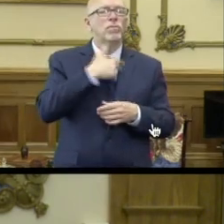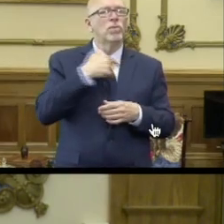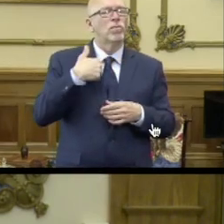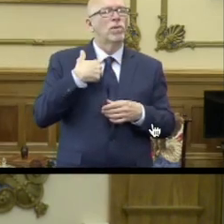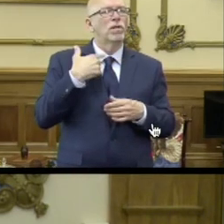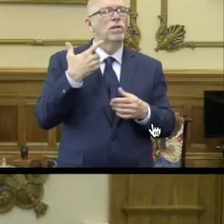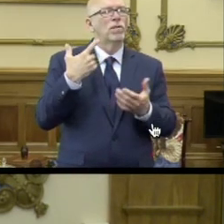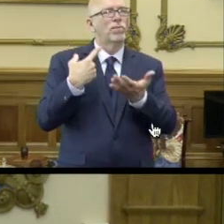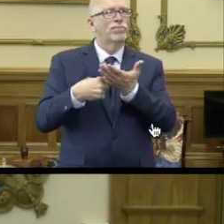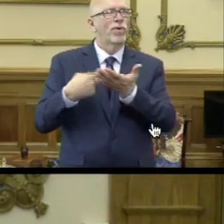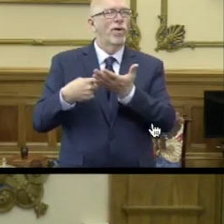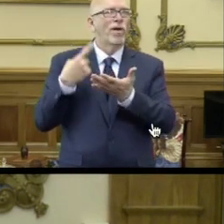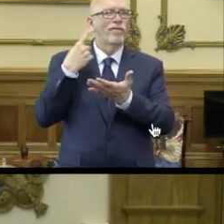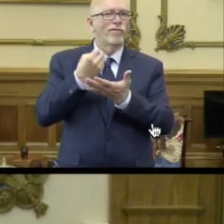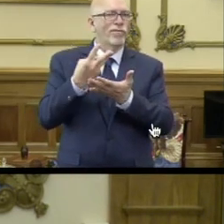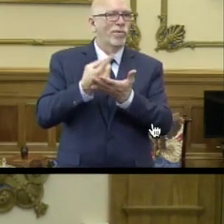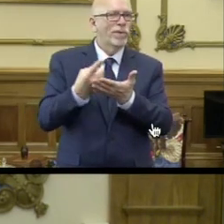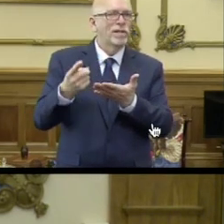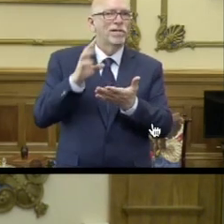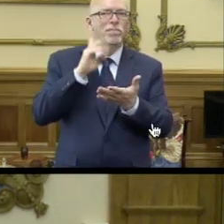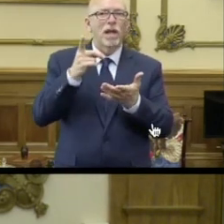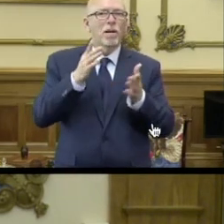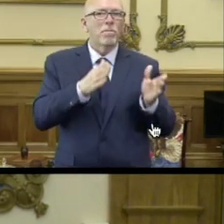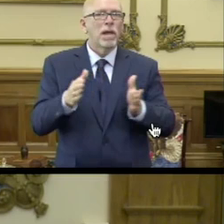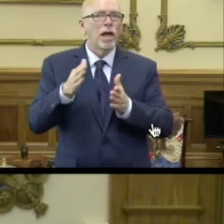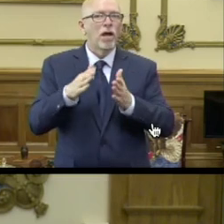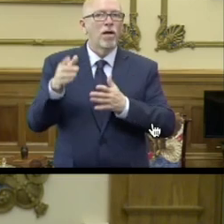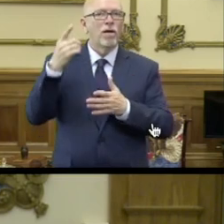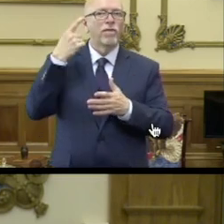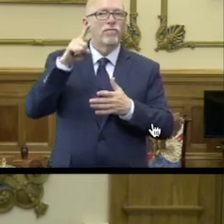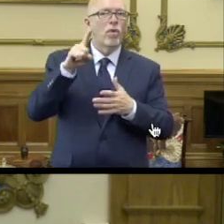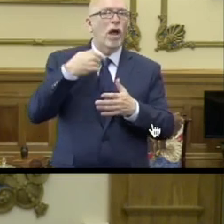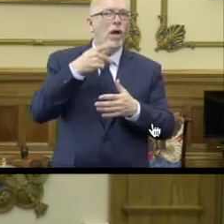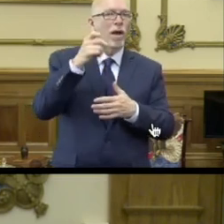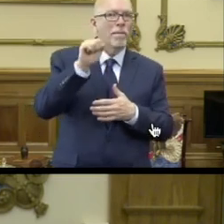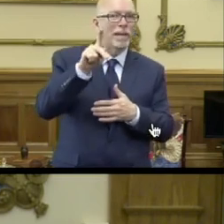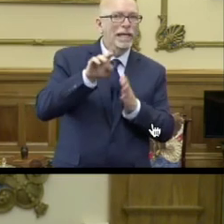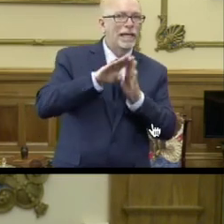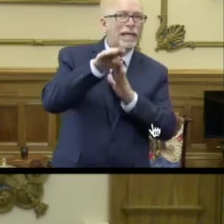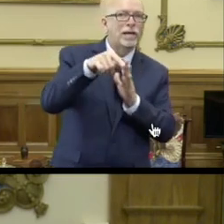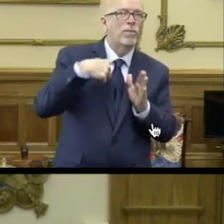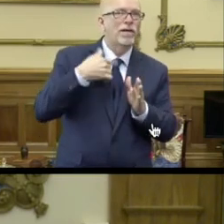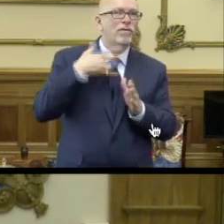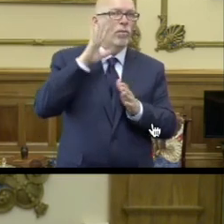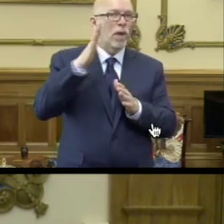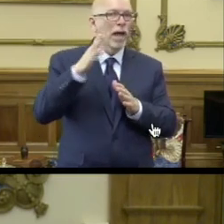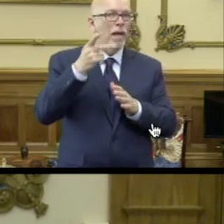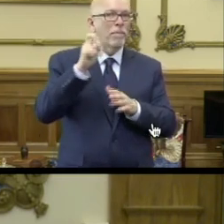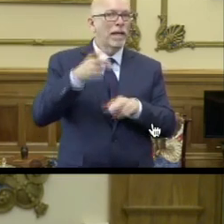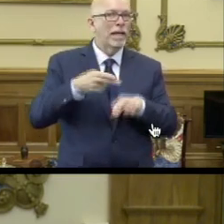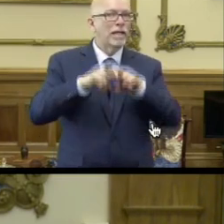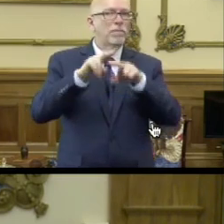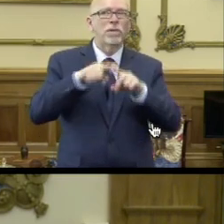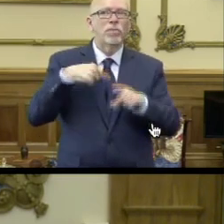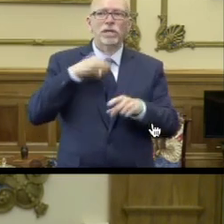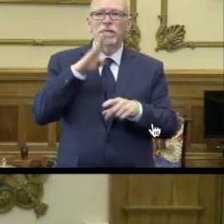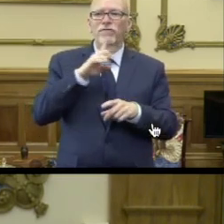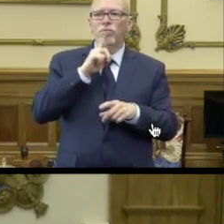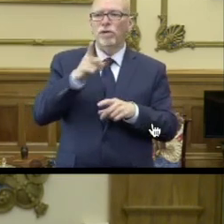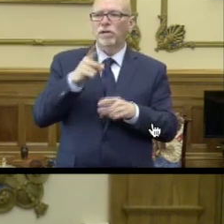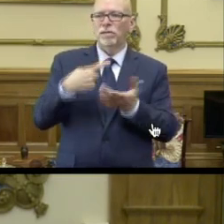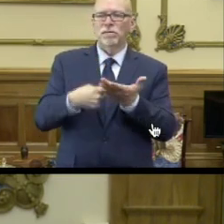for a couple of weeks about preparing for a peak, you know, when we would estimate to see a peak, but we've never really discussed